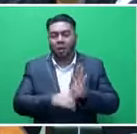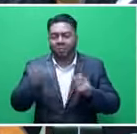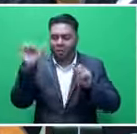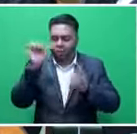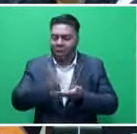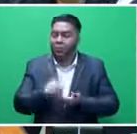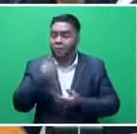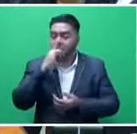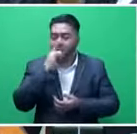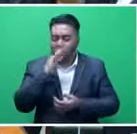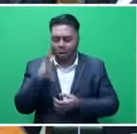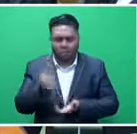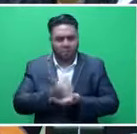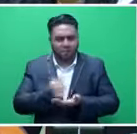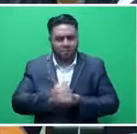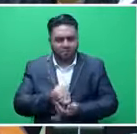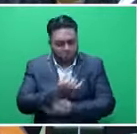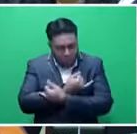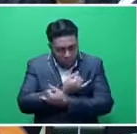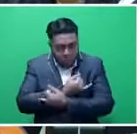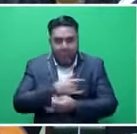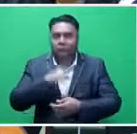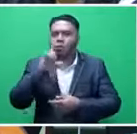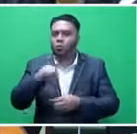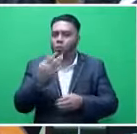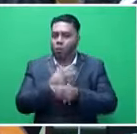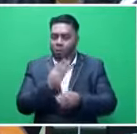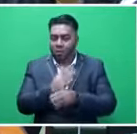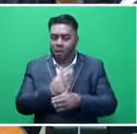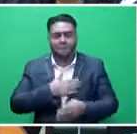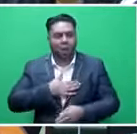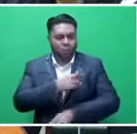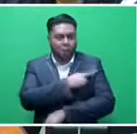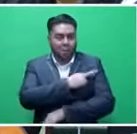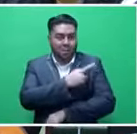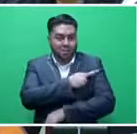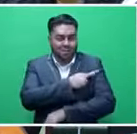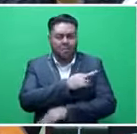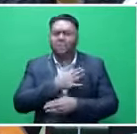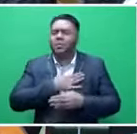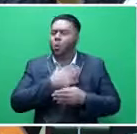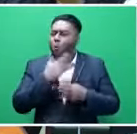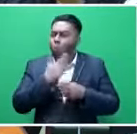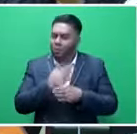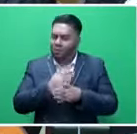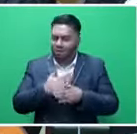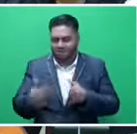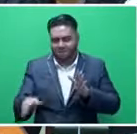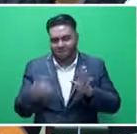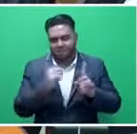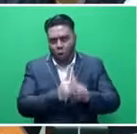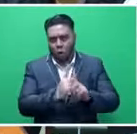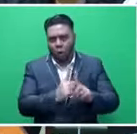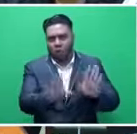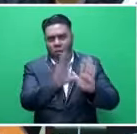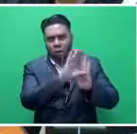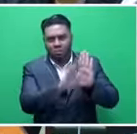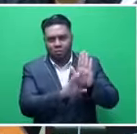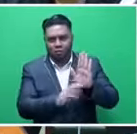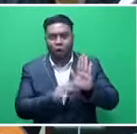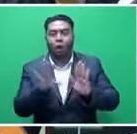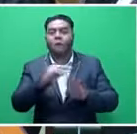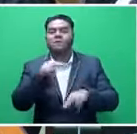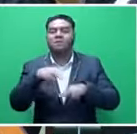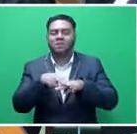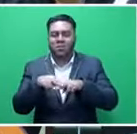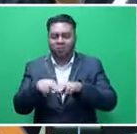integrity and diligently carry out my responsibility in accordance with the Constitution of the Republic of Fiji